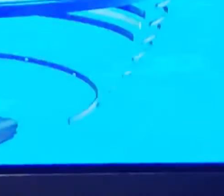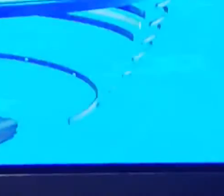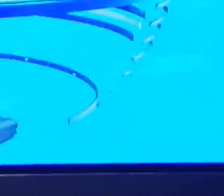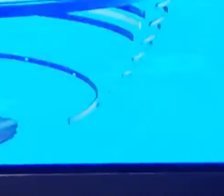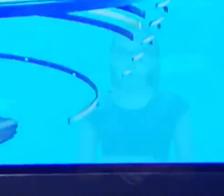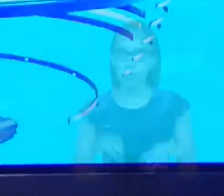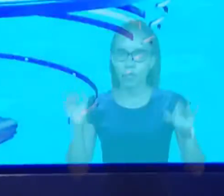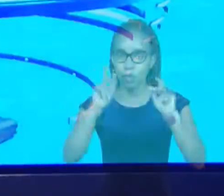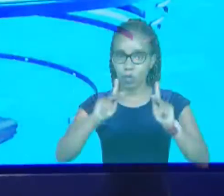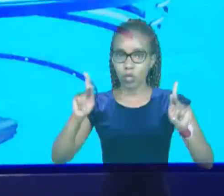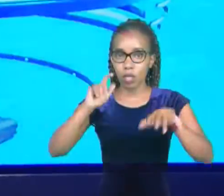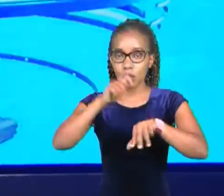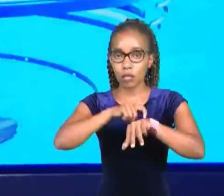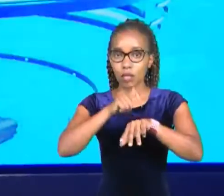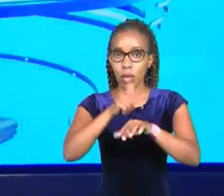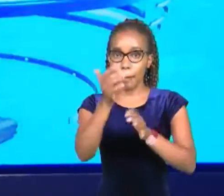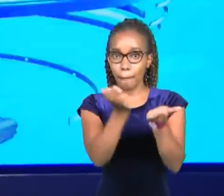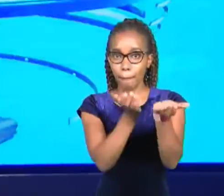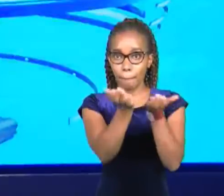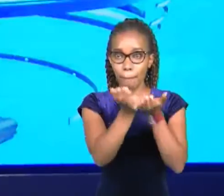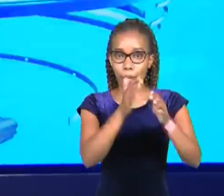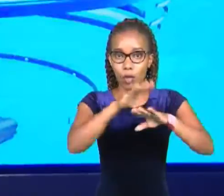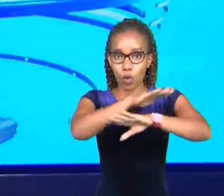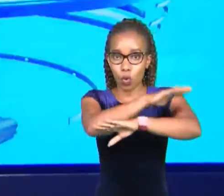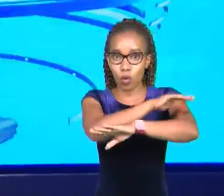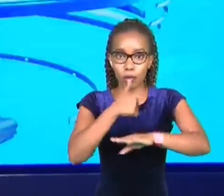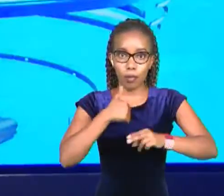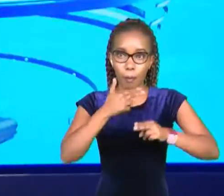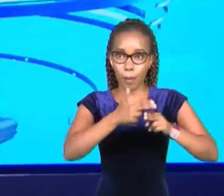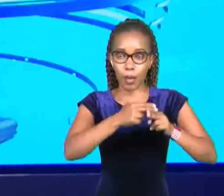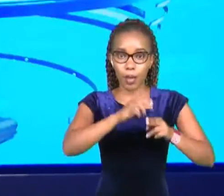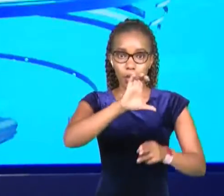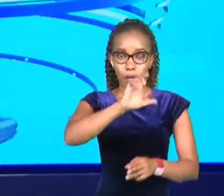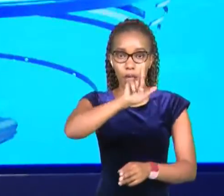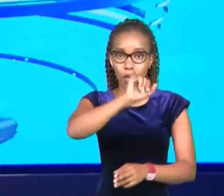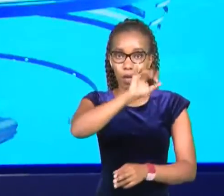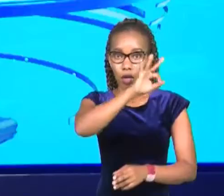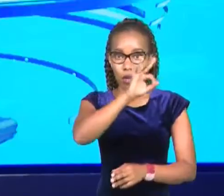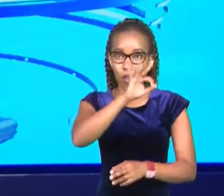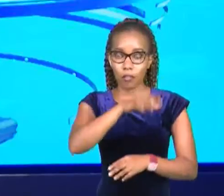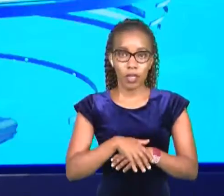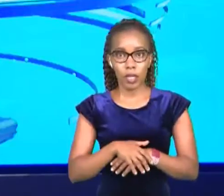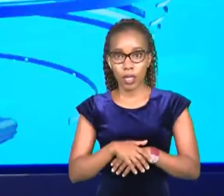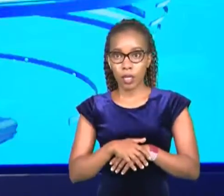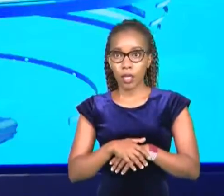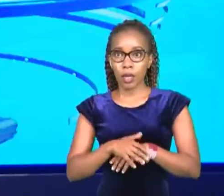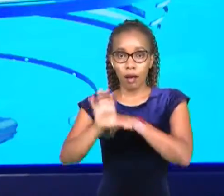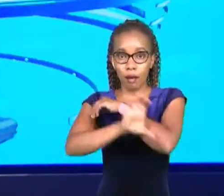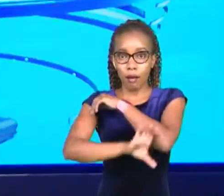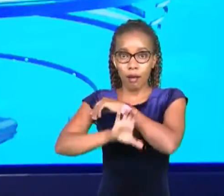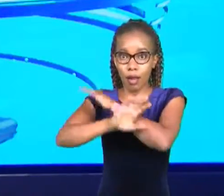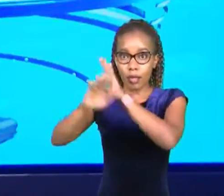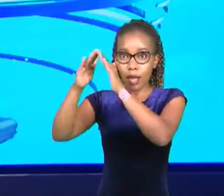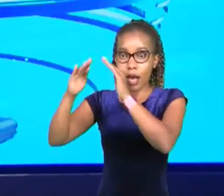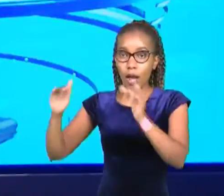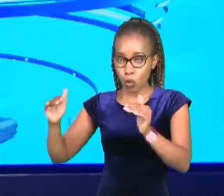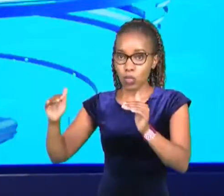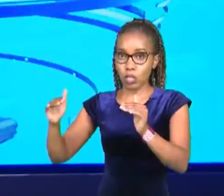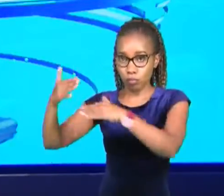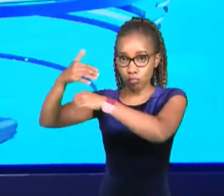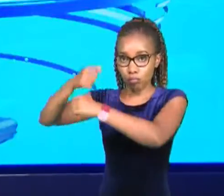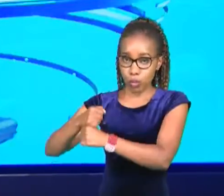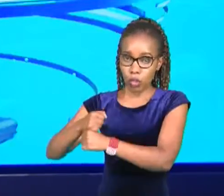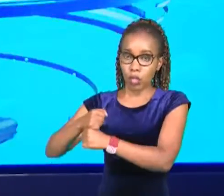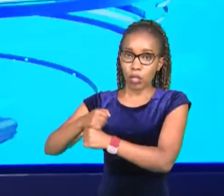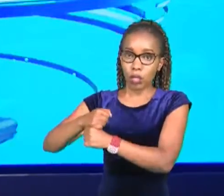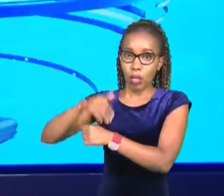right it's time for business good evening my name is clifford nairobi the country's real estate sector has recorded a slow growth in 2020